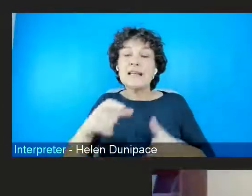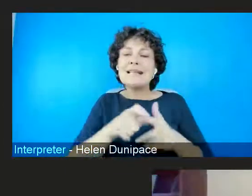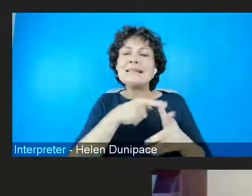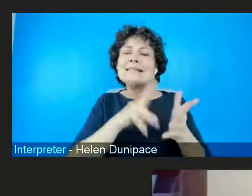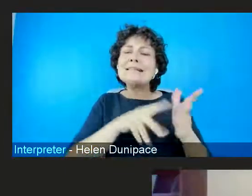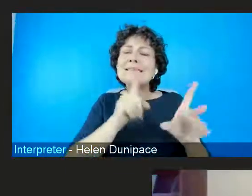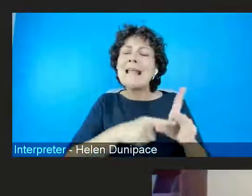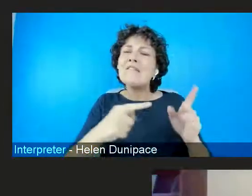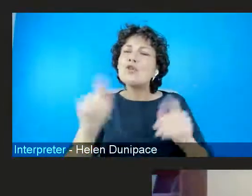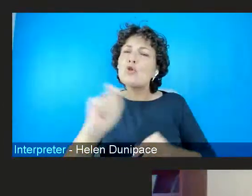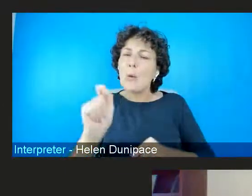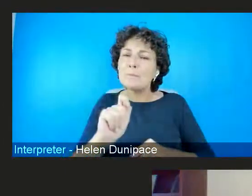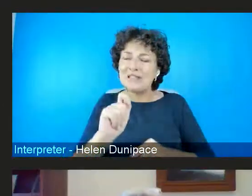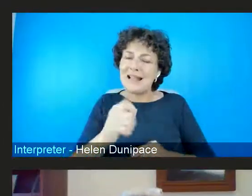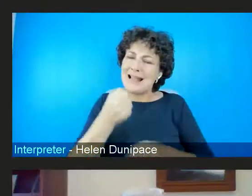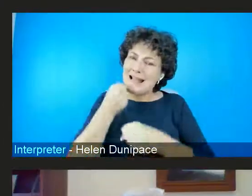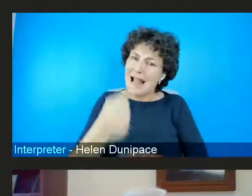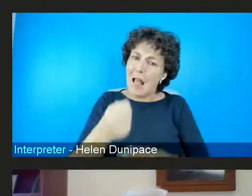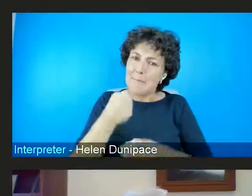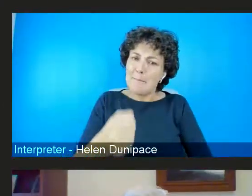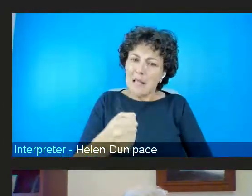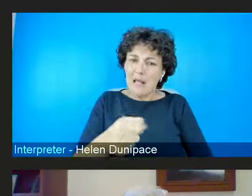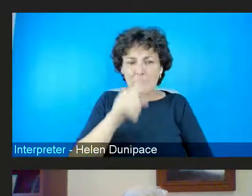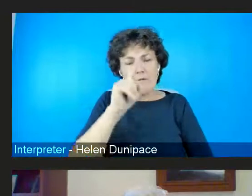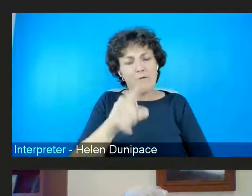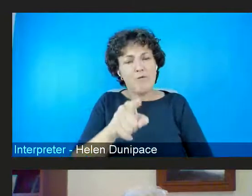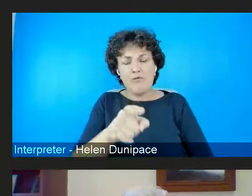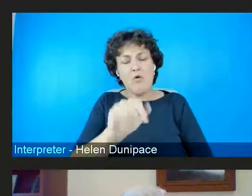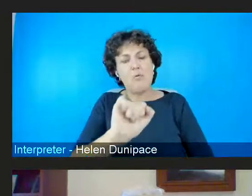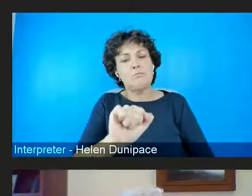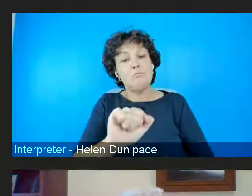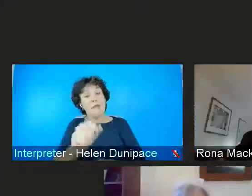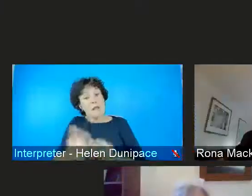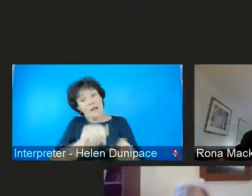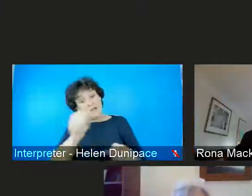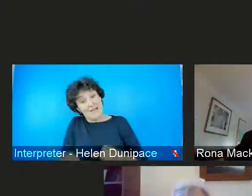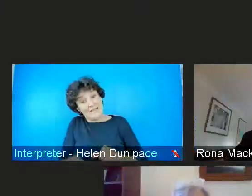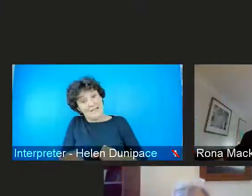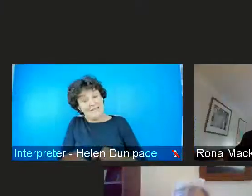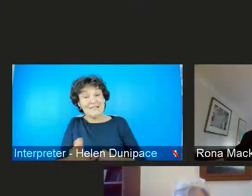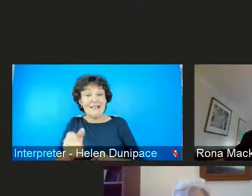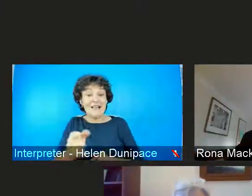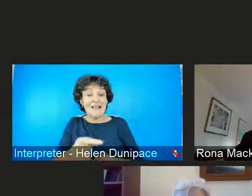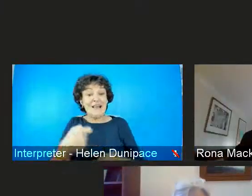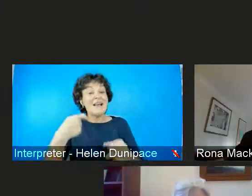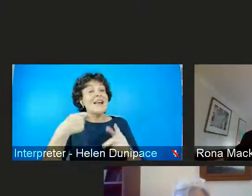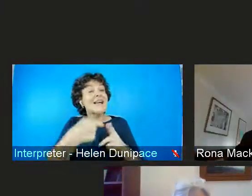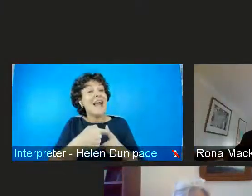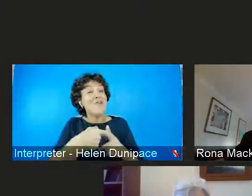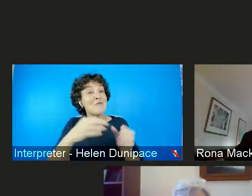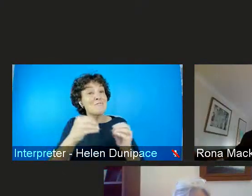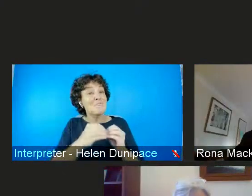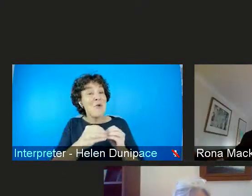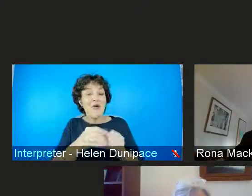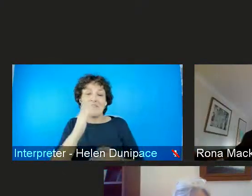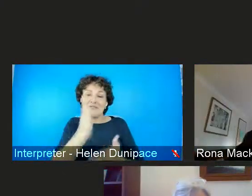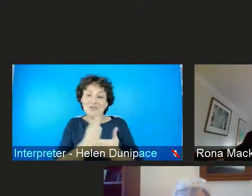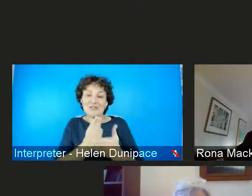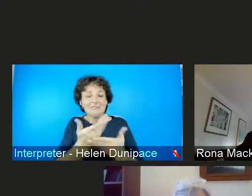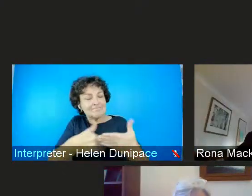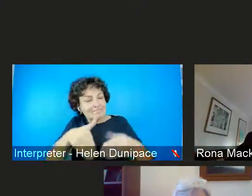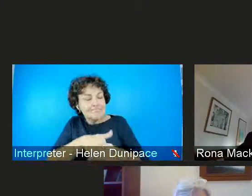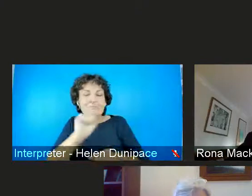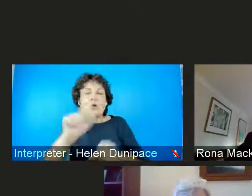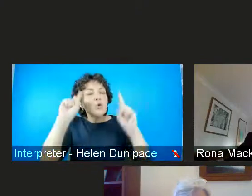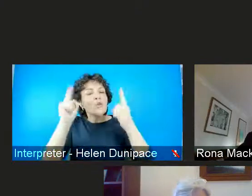Scotland, and Professor Karen Boyle, Professor of Feminist Media Studies and Programme Director of Applied Gender Studies at the